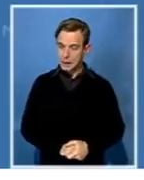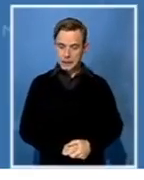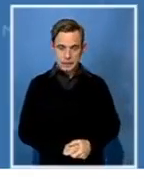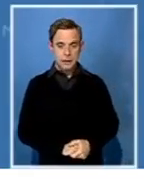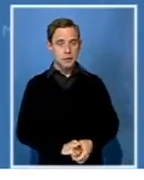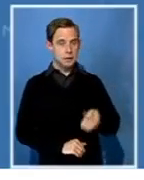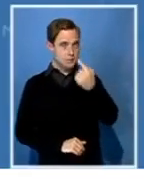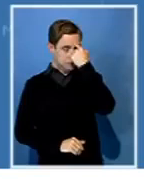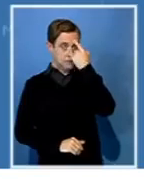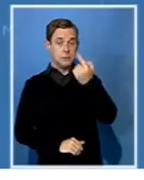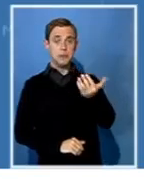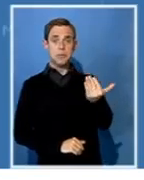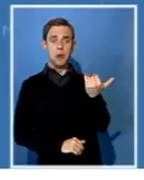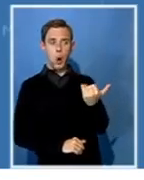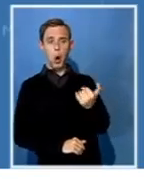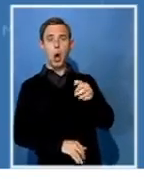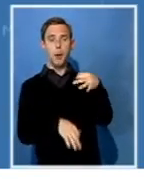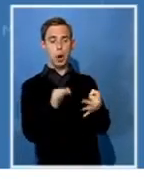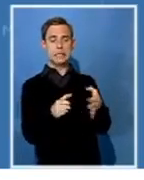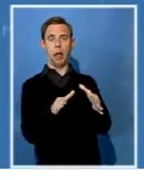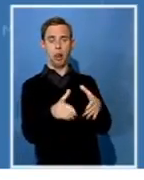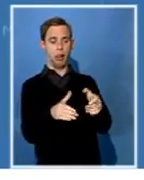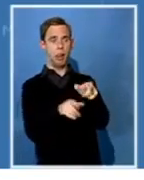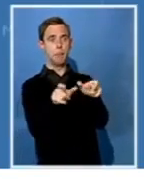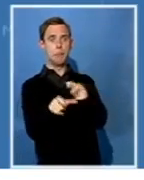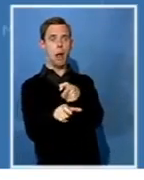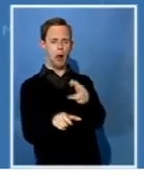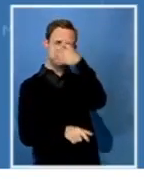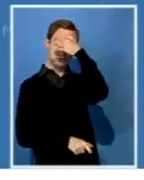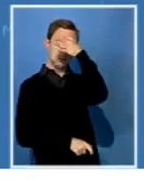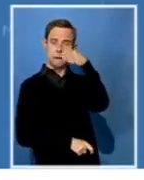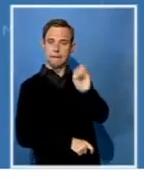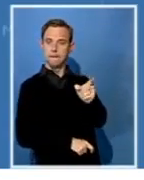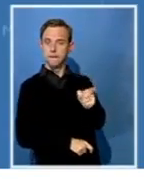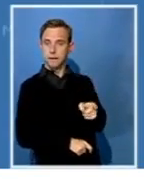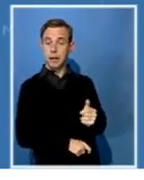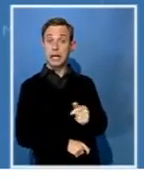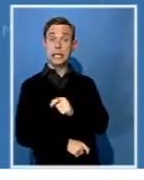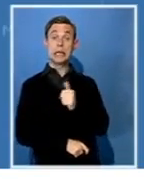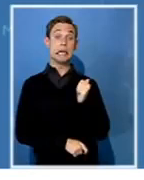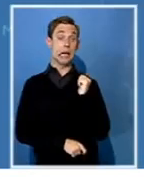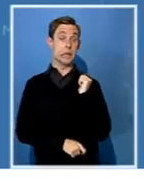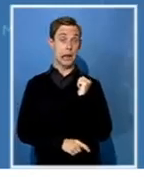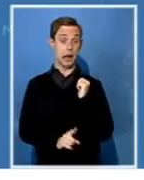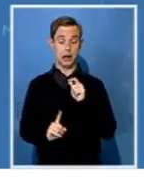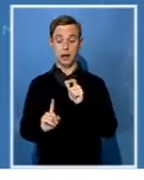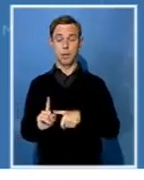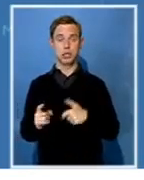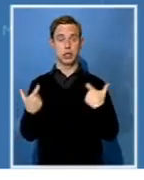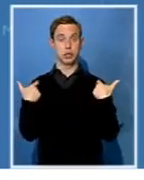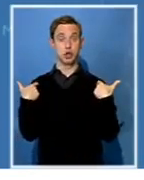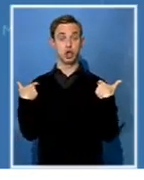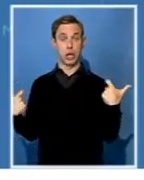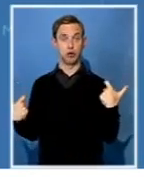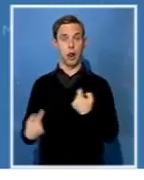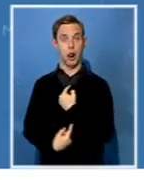I spoke earlier on to some political commentators who said because the general yesterday spoke of instability